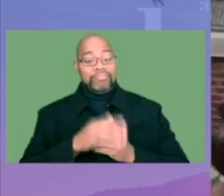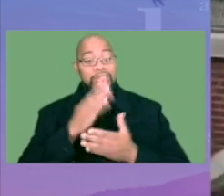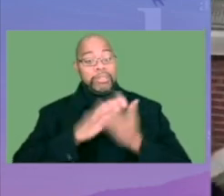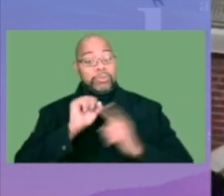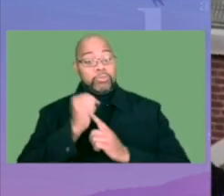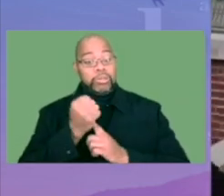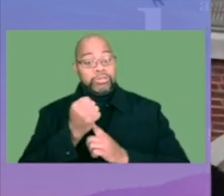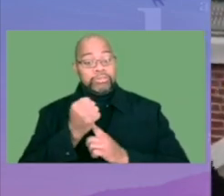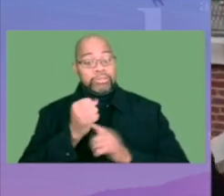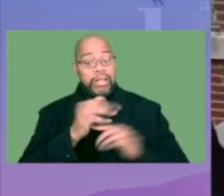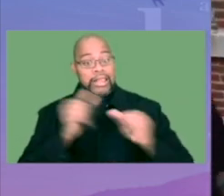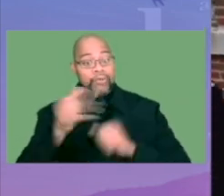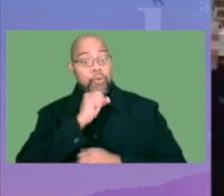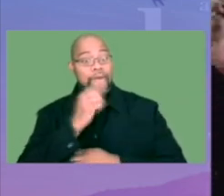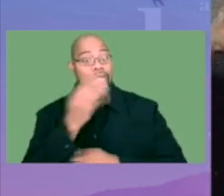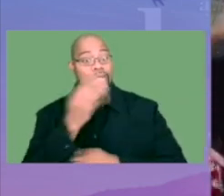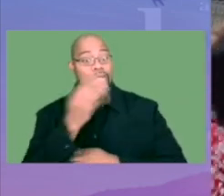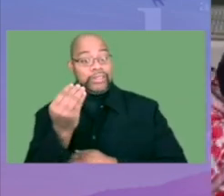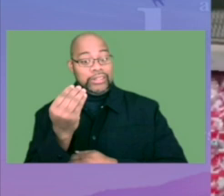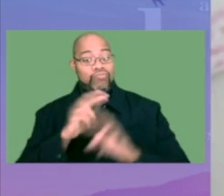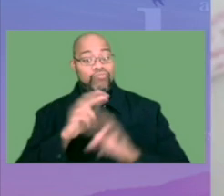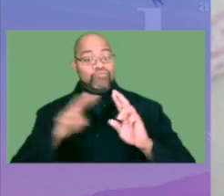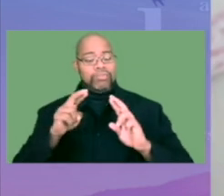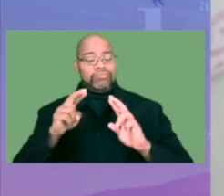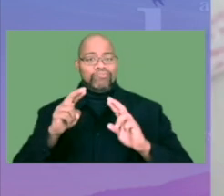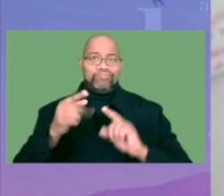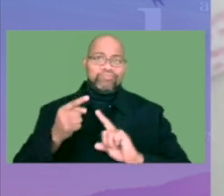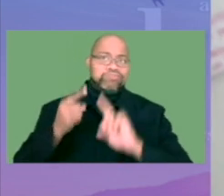they're leaving at 14 ready to take on the world.